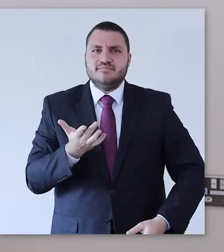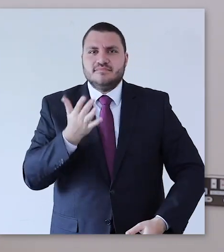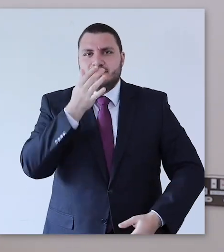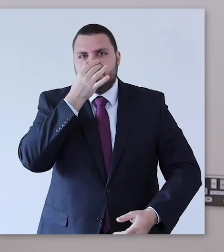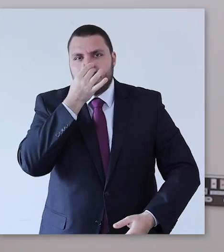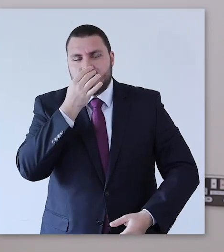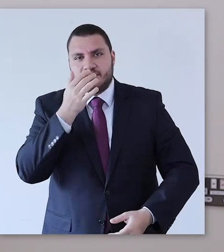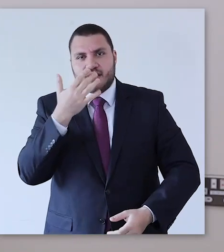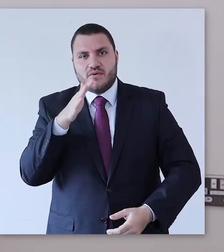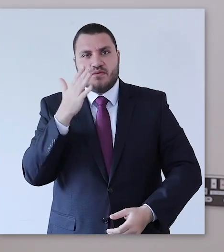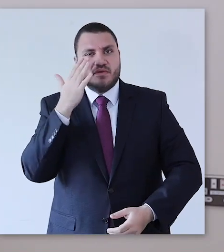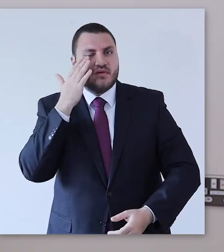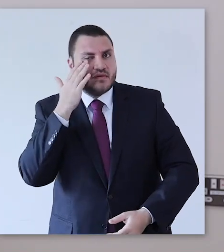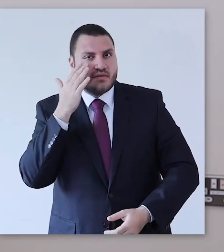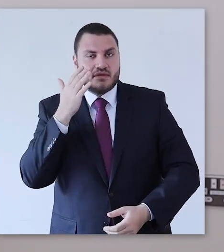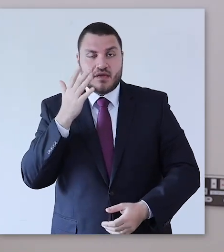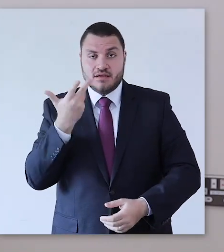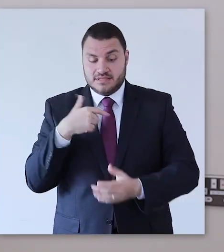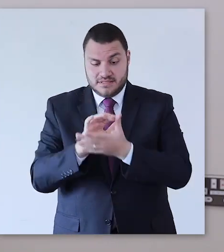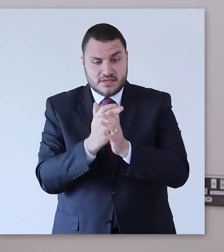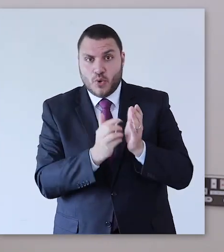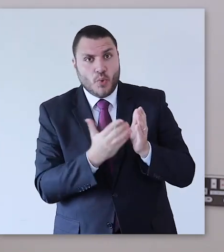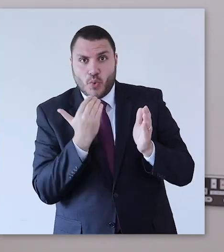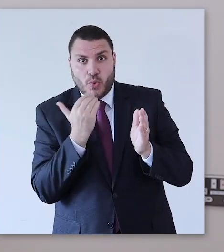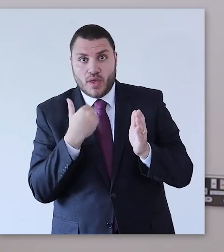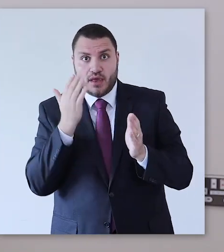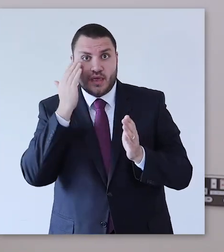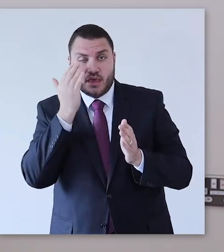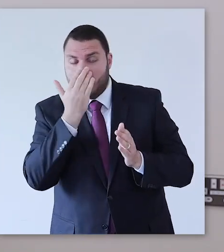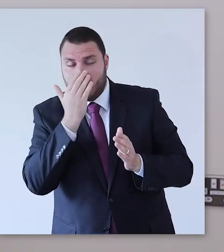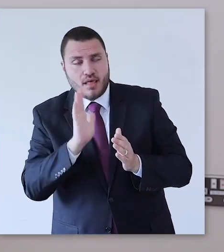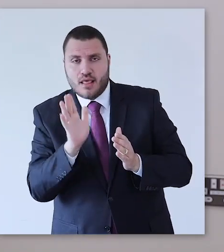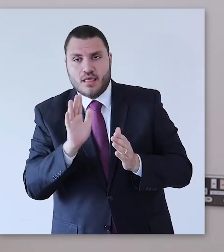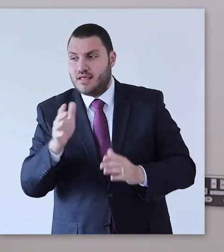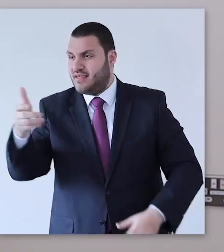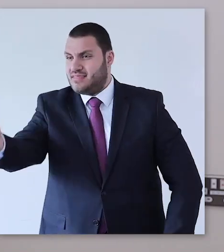your nose or you rub your eyes if your hands are not clean.